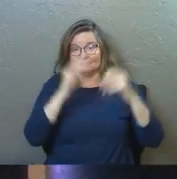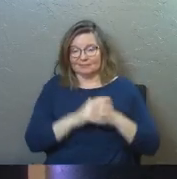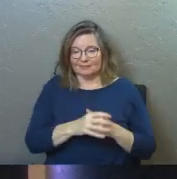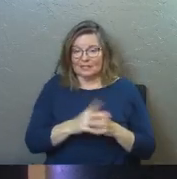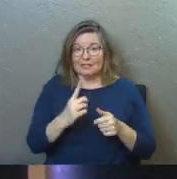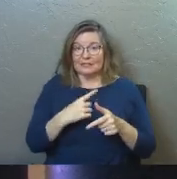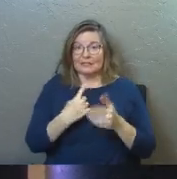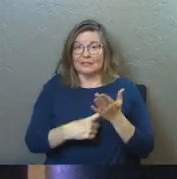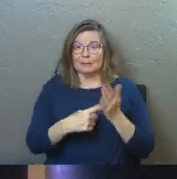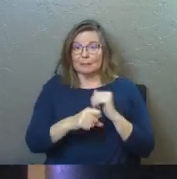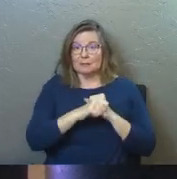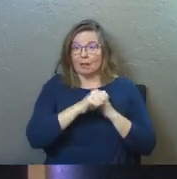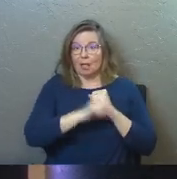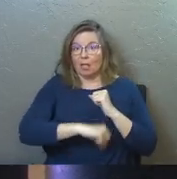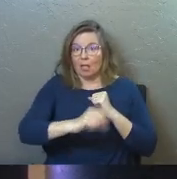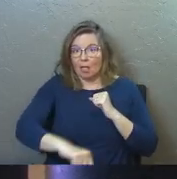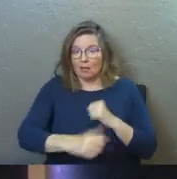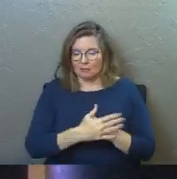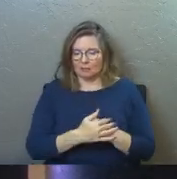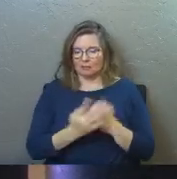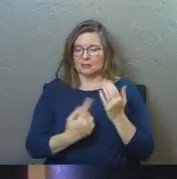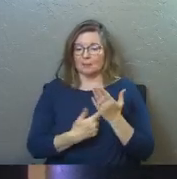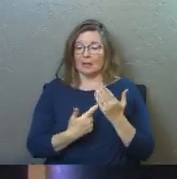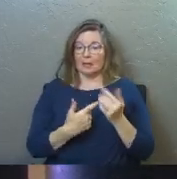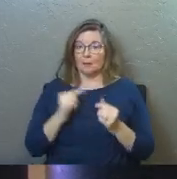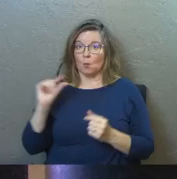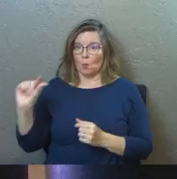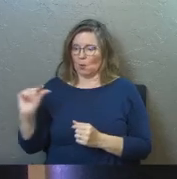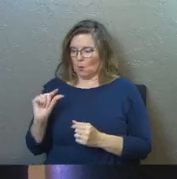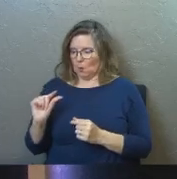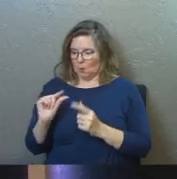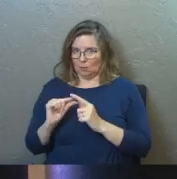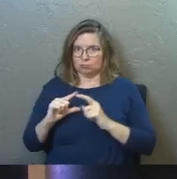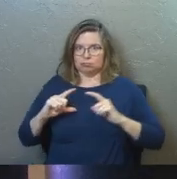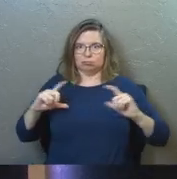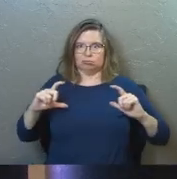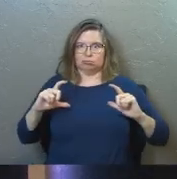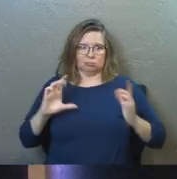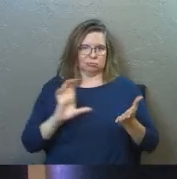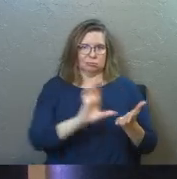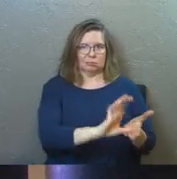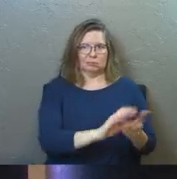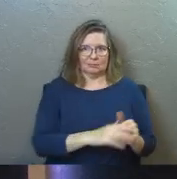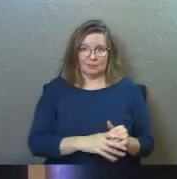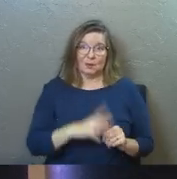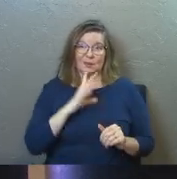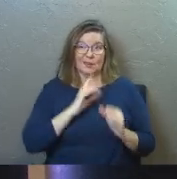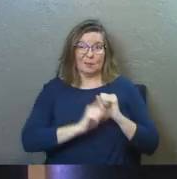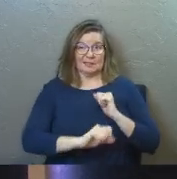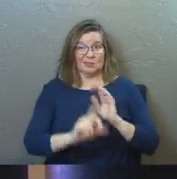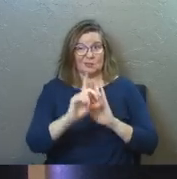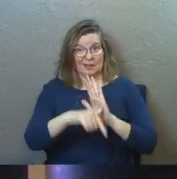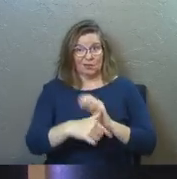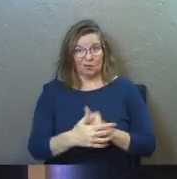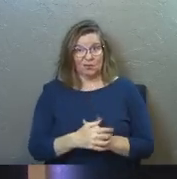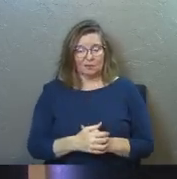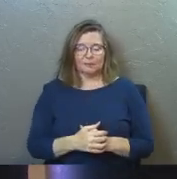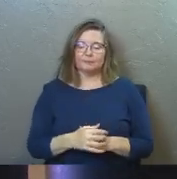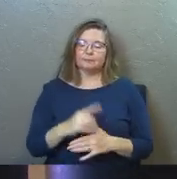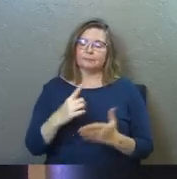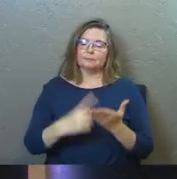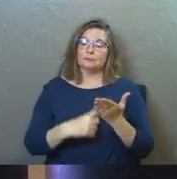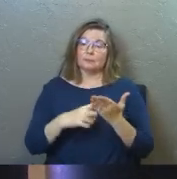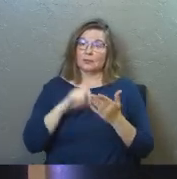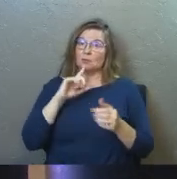embellishment, sometimes it's, it's just way bigger than what the actual thing actually was, we're going to talk about exaggeration later on, but